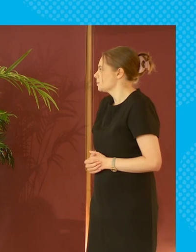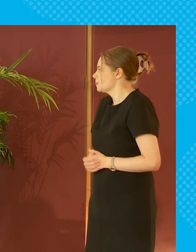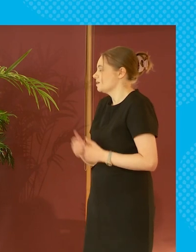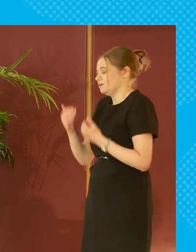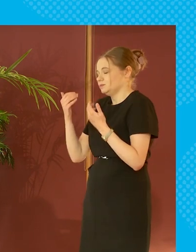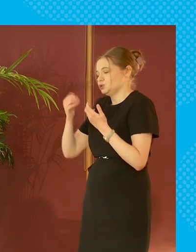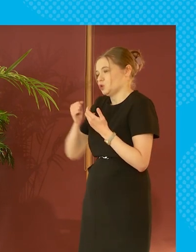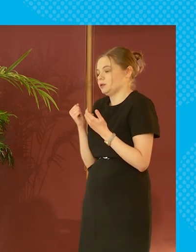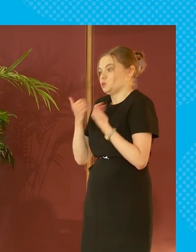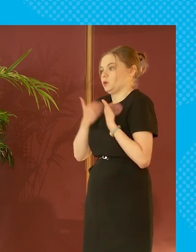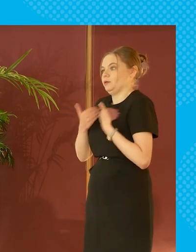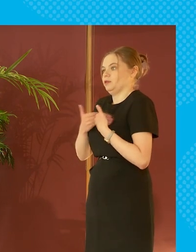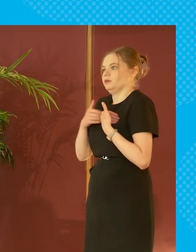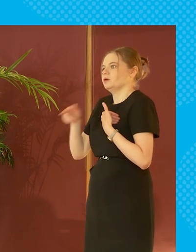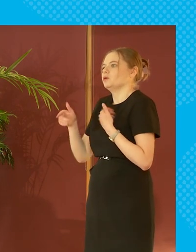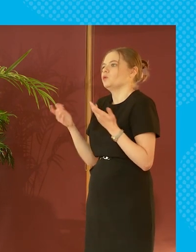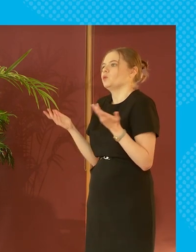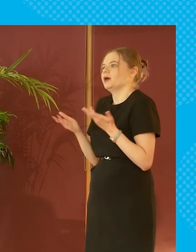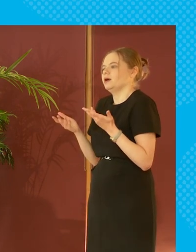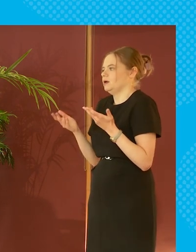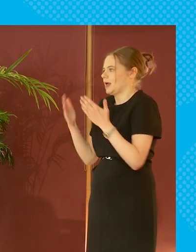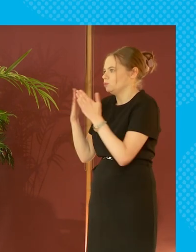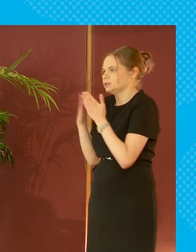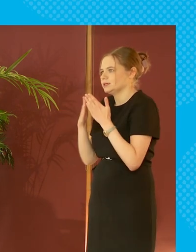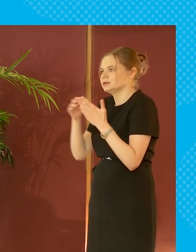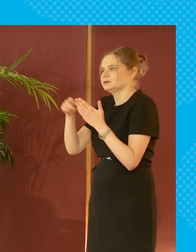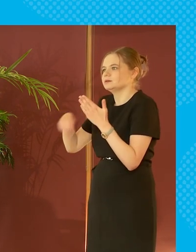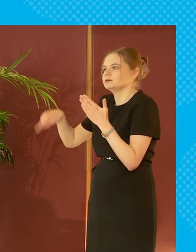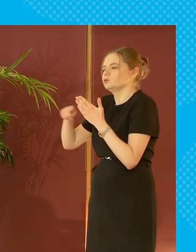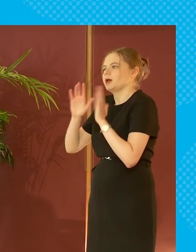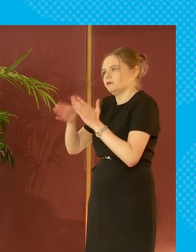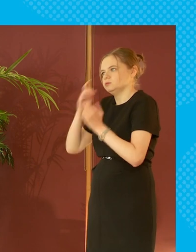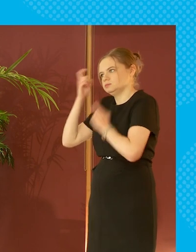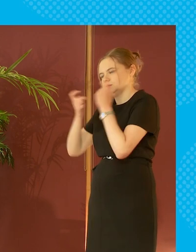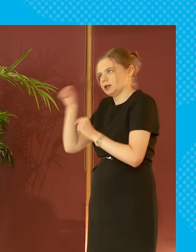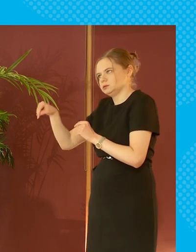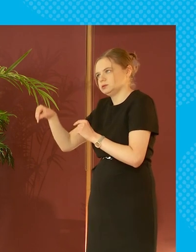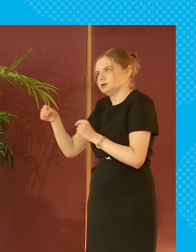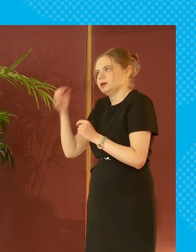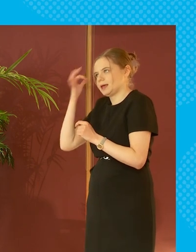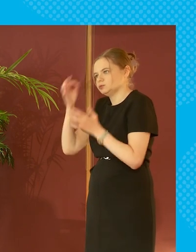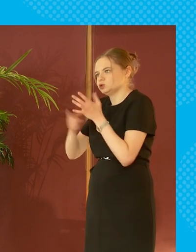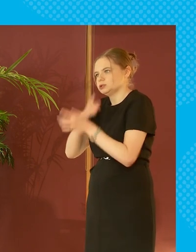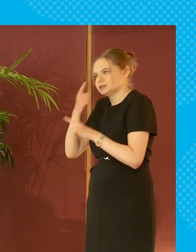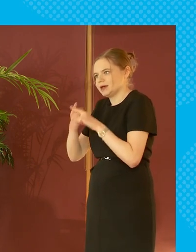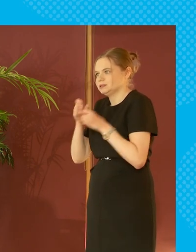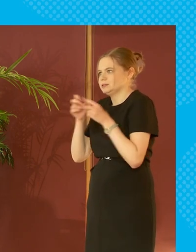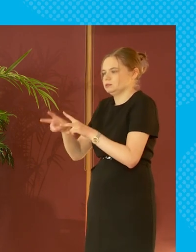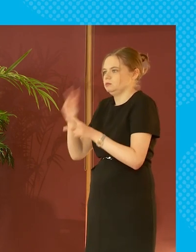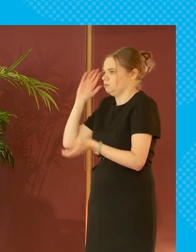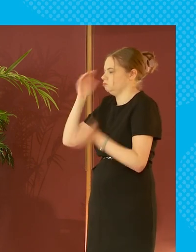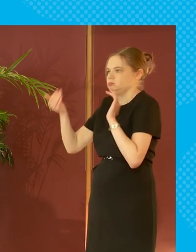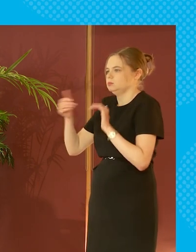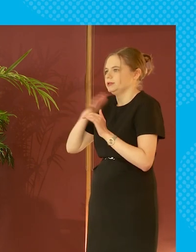know so much wealth in scotland is built it's in our housing and we have to think about that council tax system